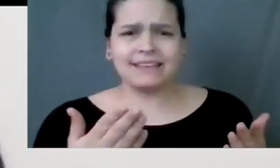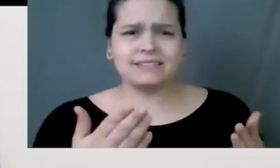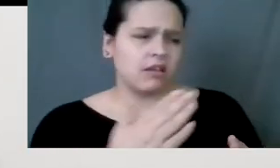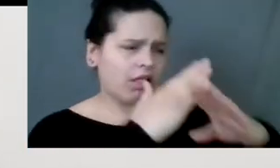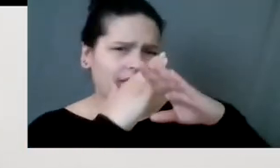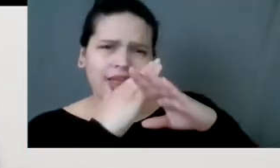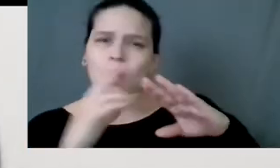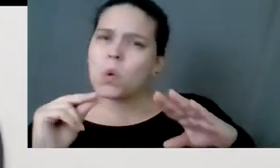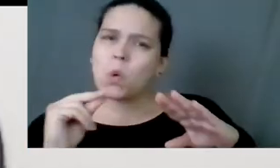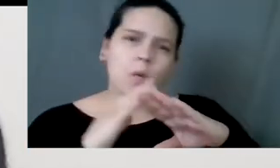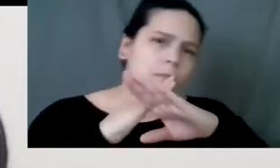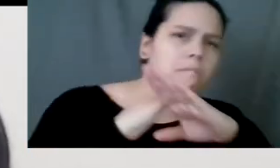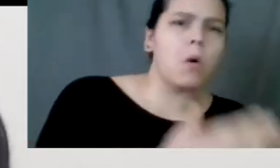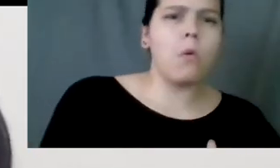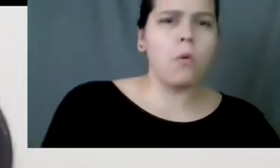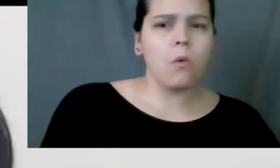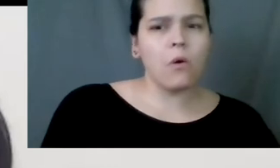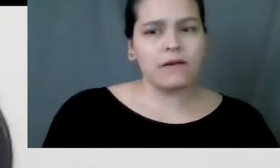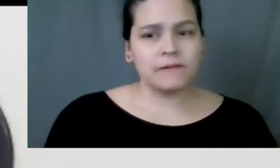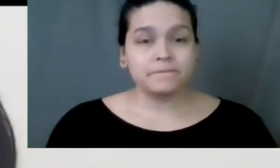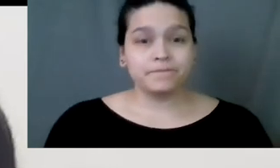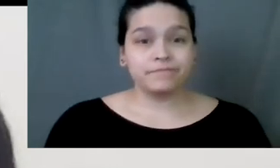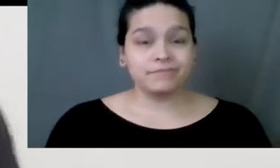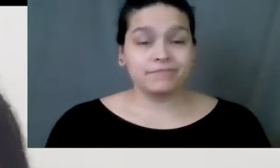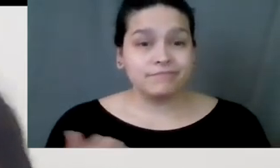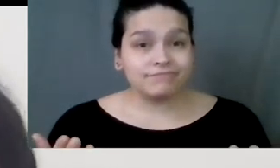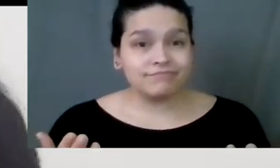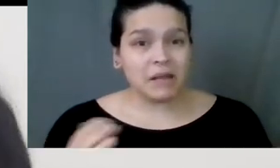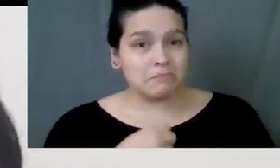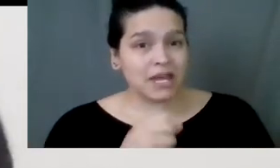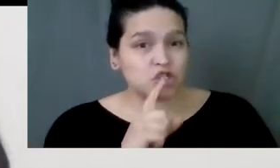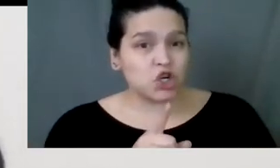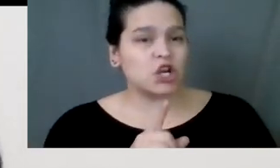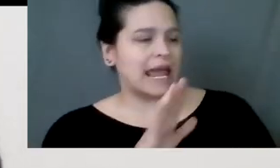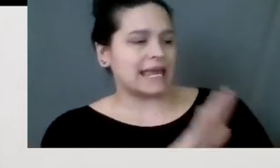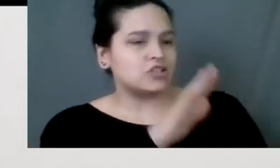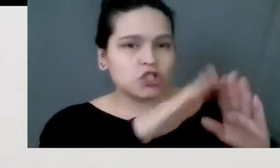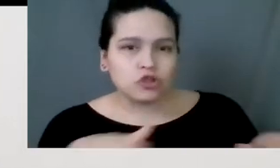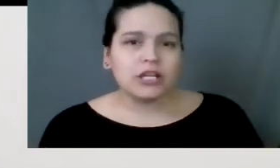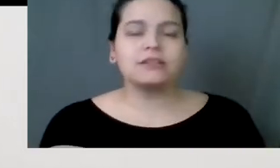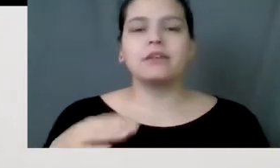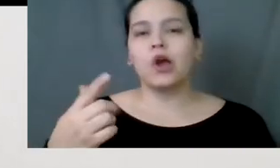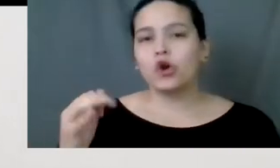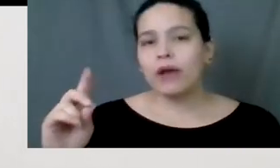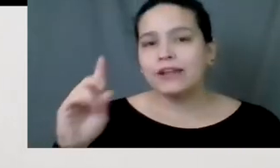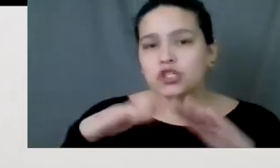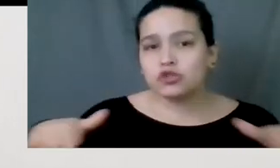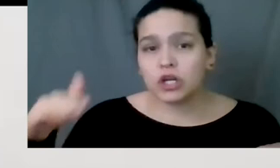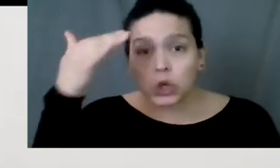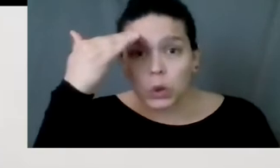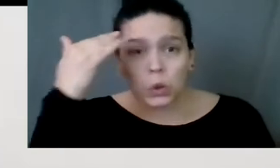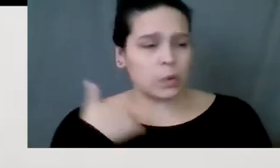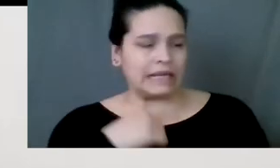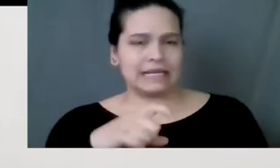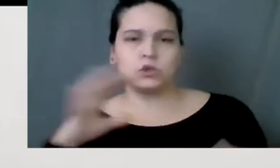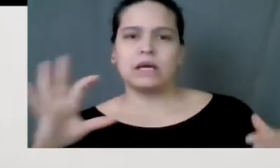stop him. And so he, you know, he made sure his children and his grandchildren knew that we